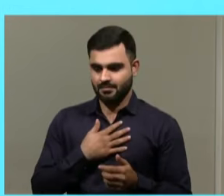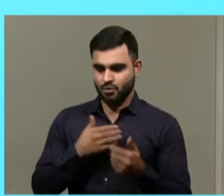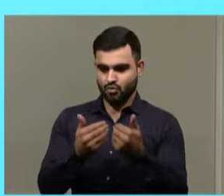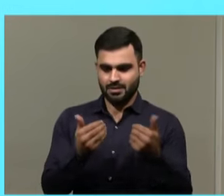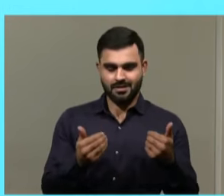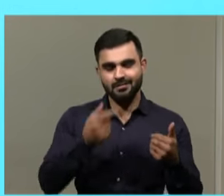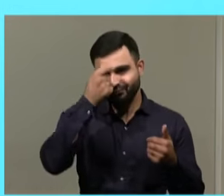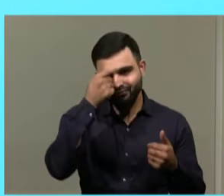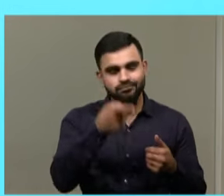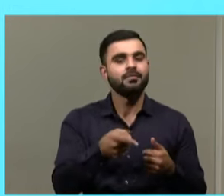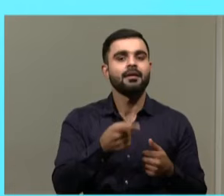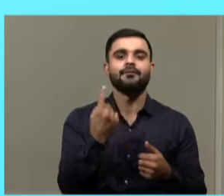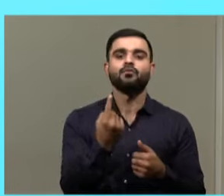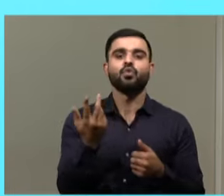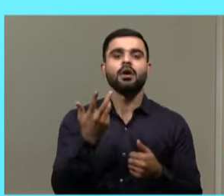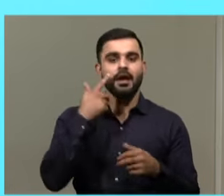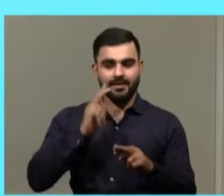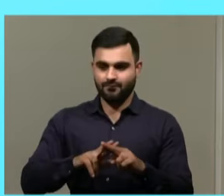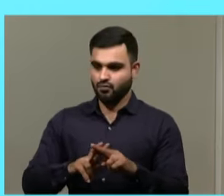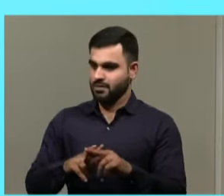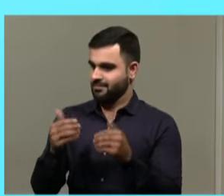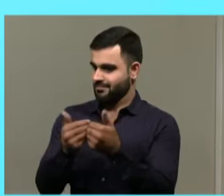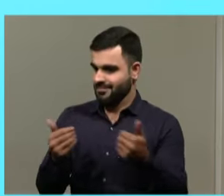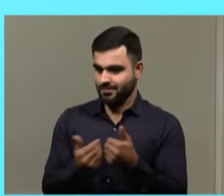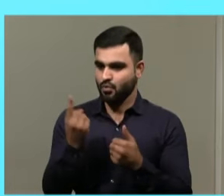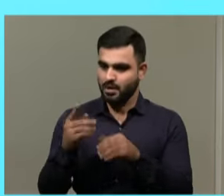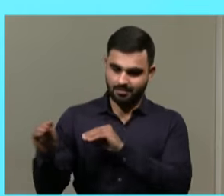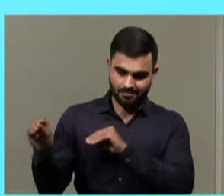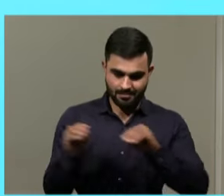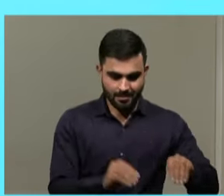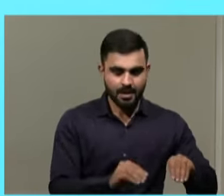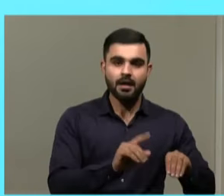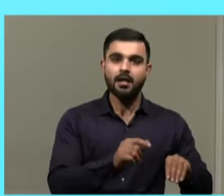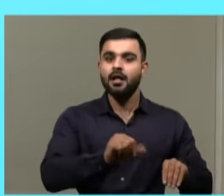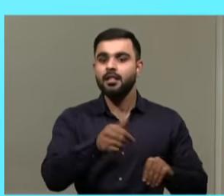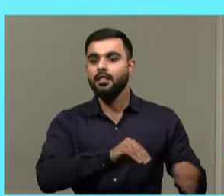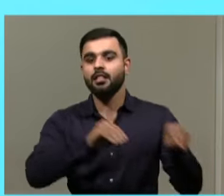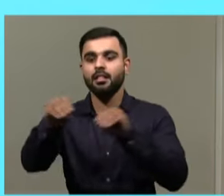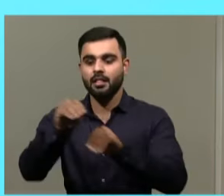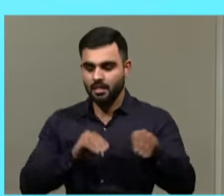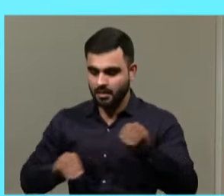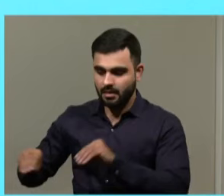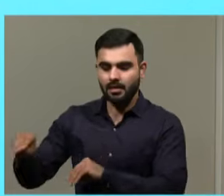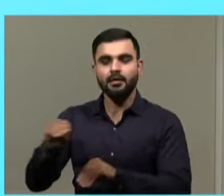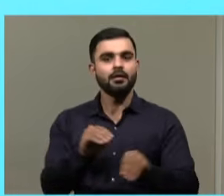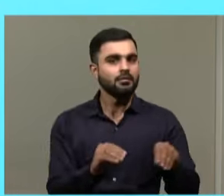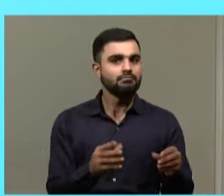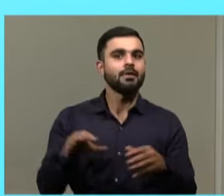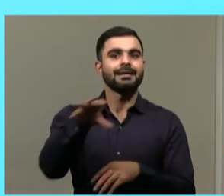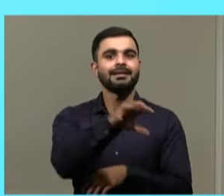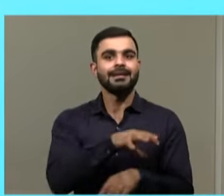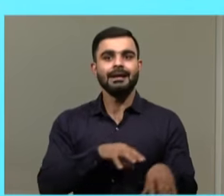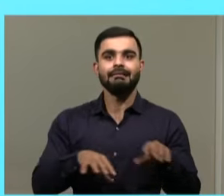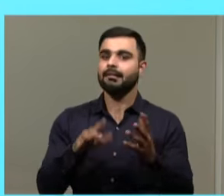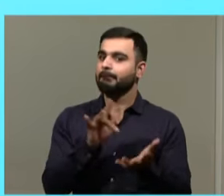a huge problem for people with disabilities. One find it very difficult to migrate from one state to another, one district to another, one city to another. So, I think that's